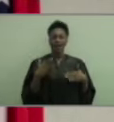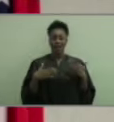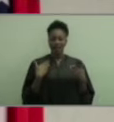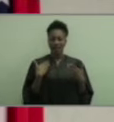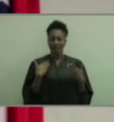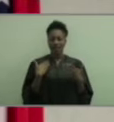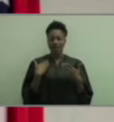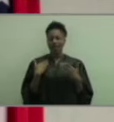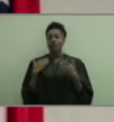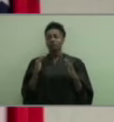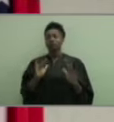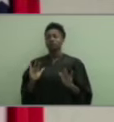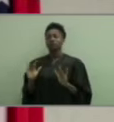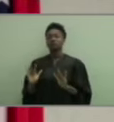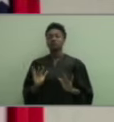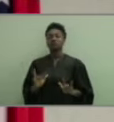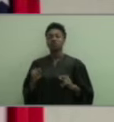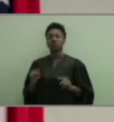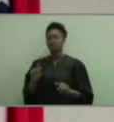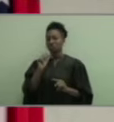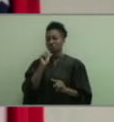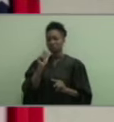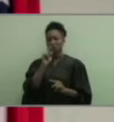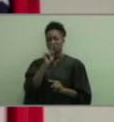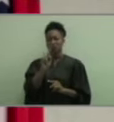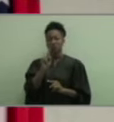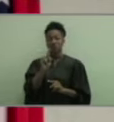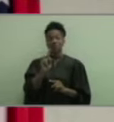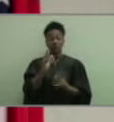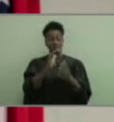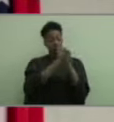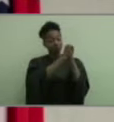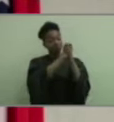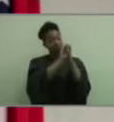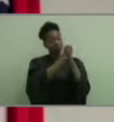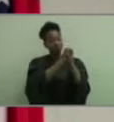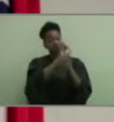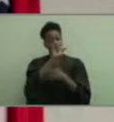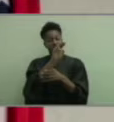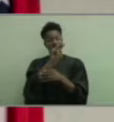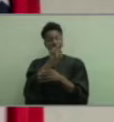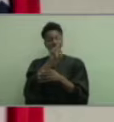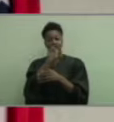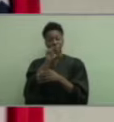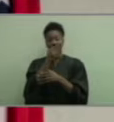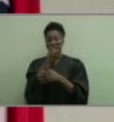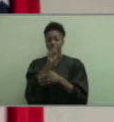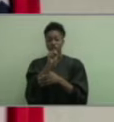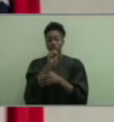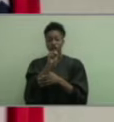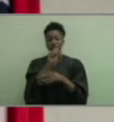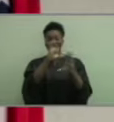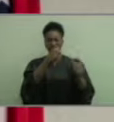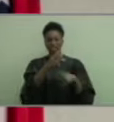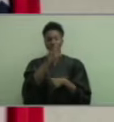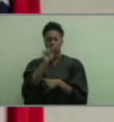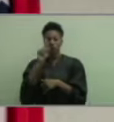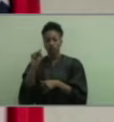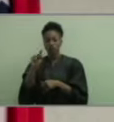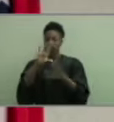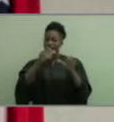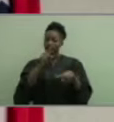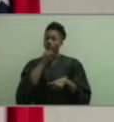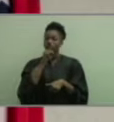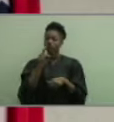grace under uncertainty. Congratulations to the Herschel V. High School class of 2020, a class of true warriors.